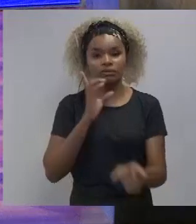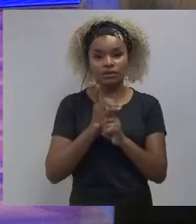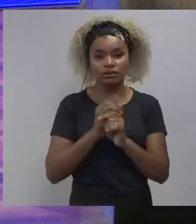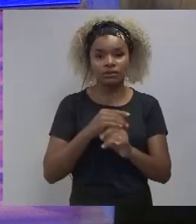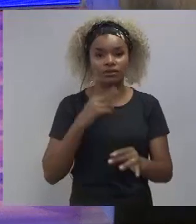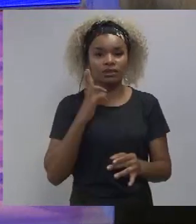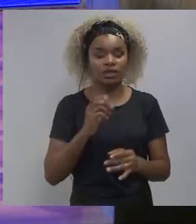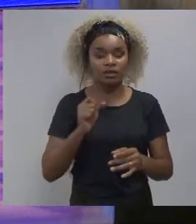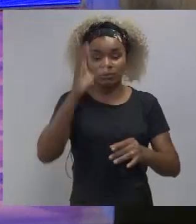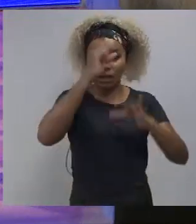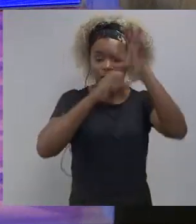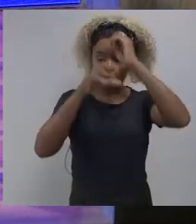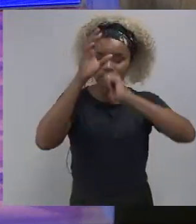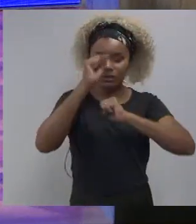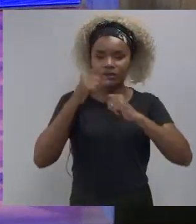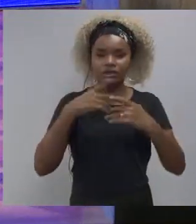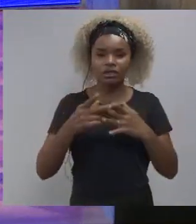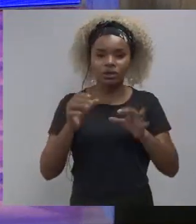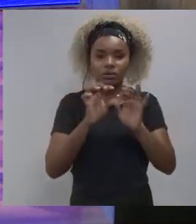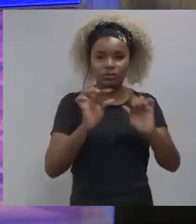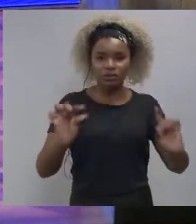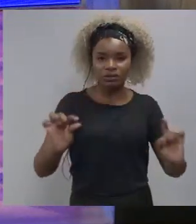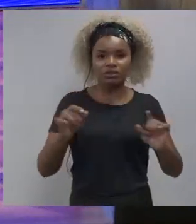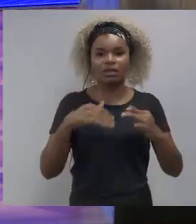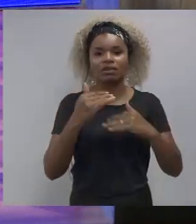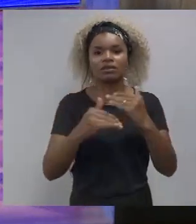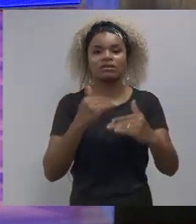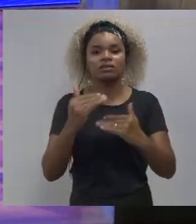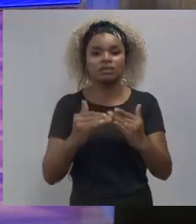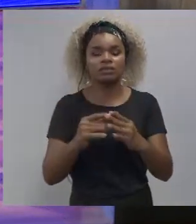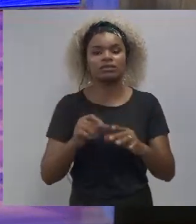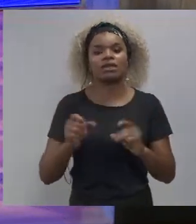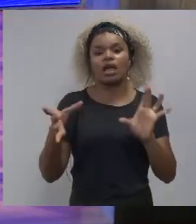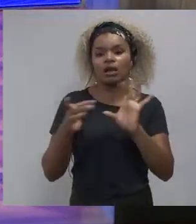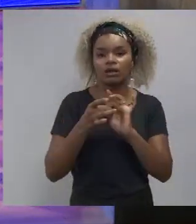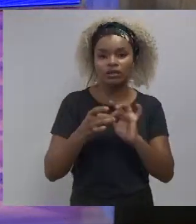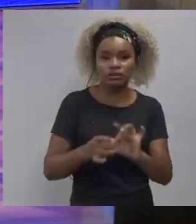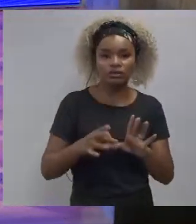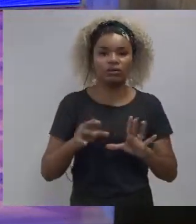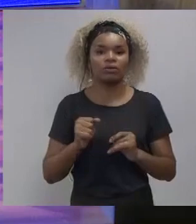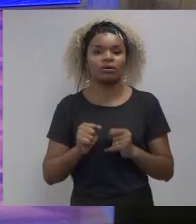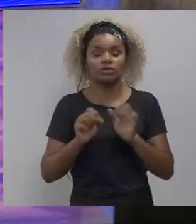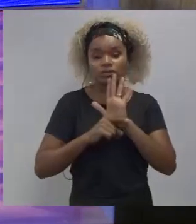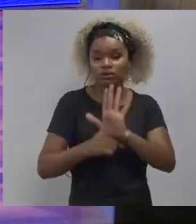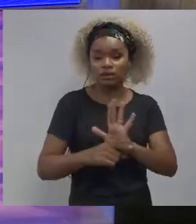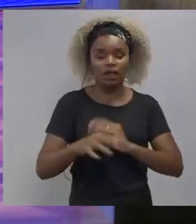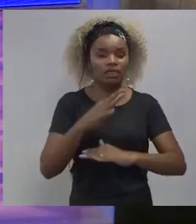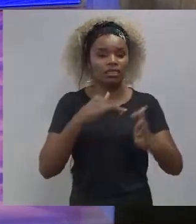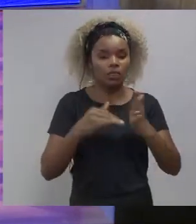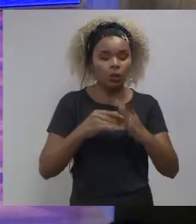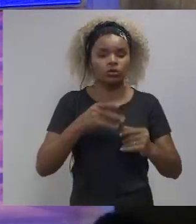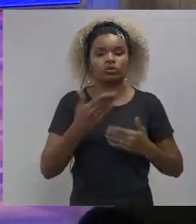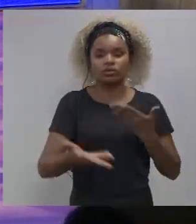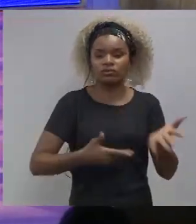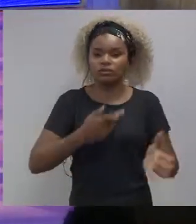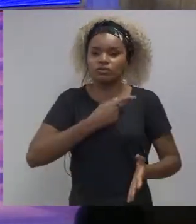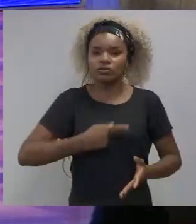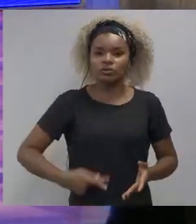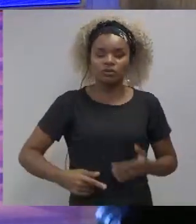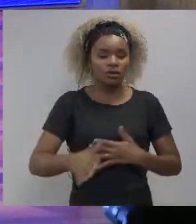learning online convenings connections to help every public servant anywhere